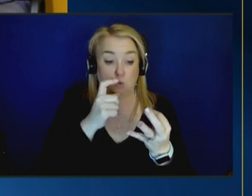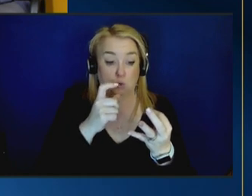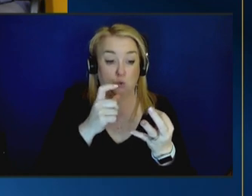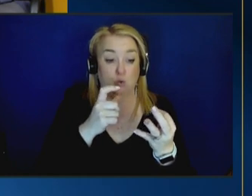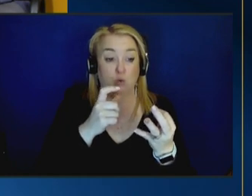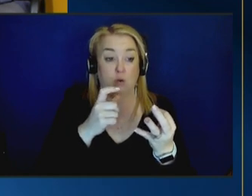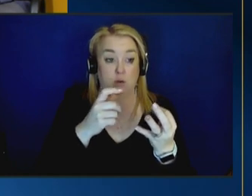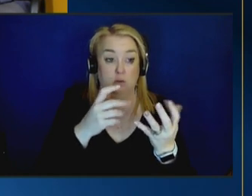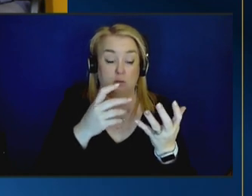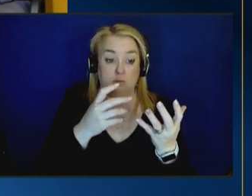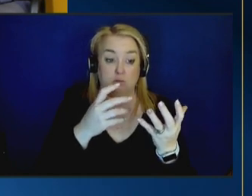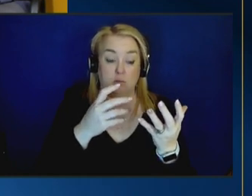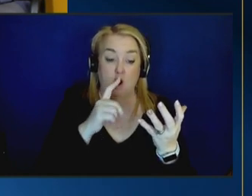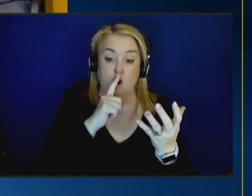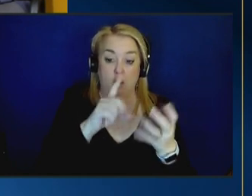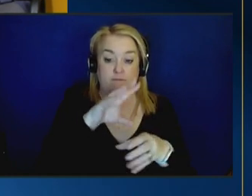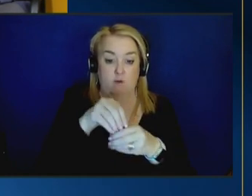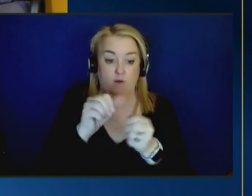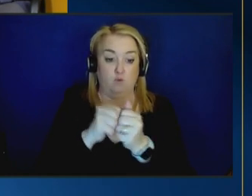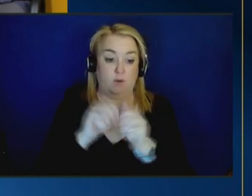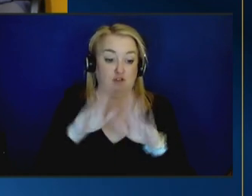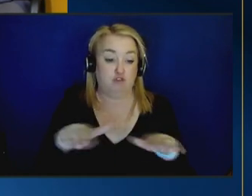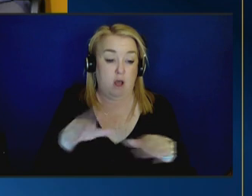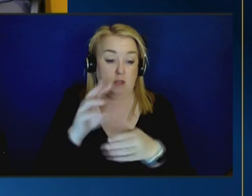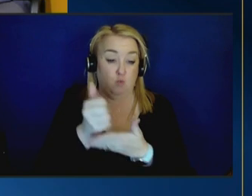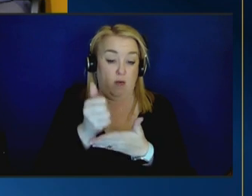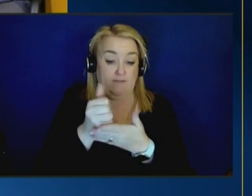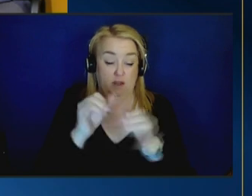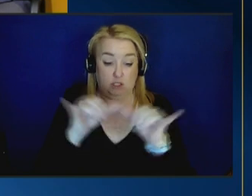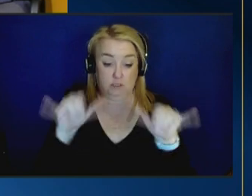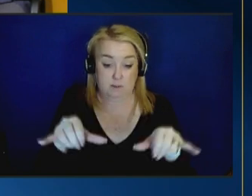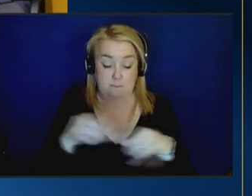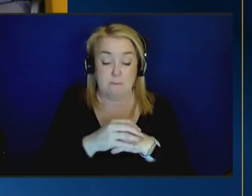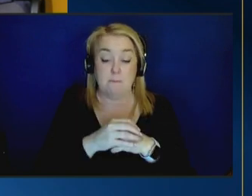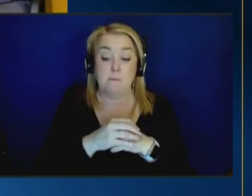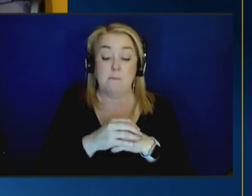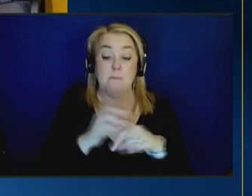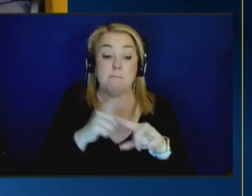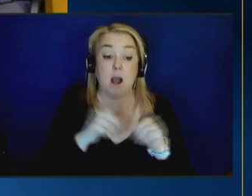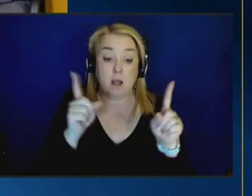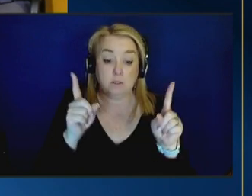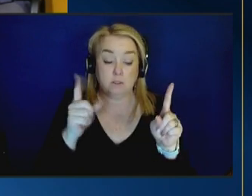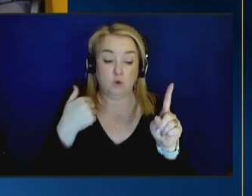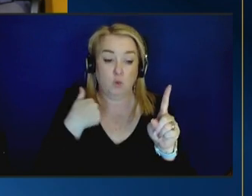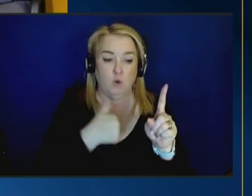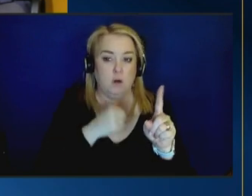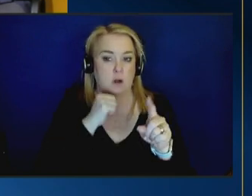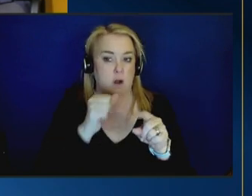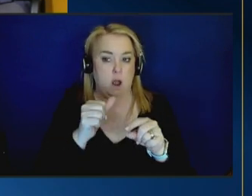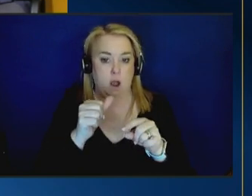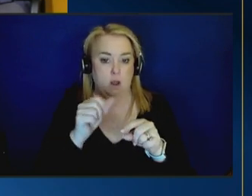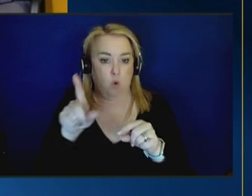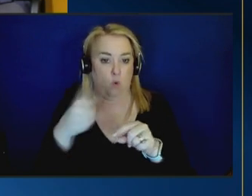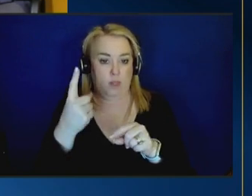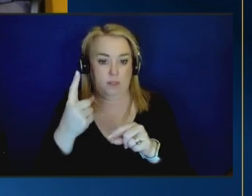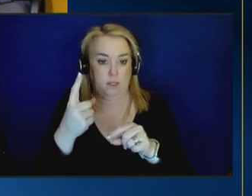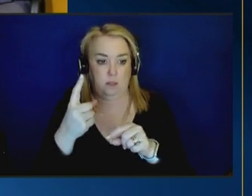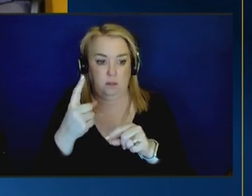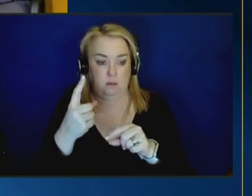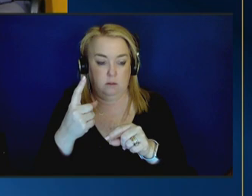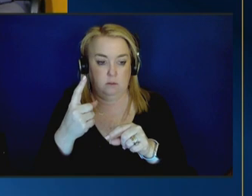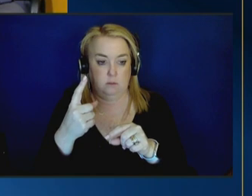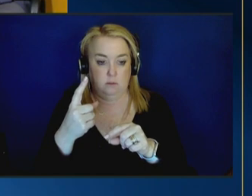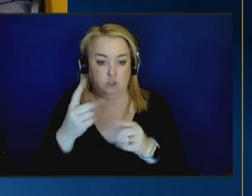welfare agency but we have also found where we're not only the ones serving that family they're also